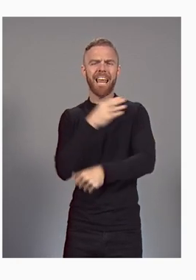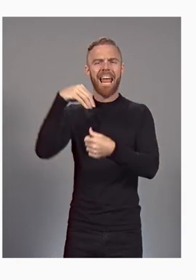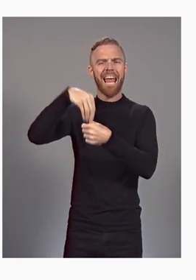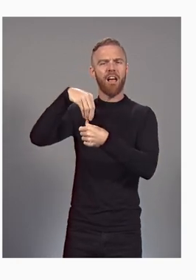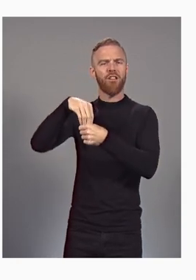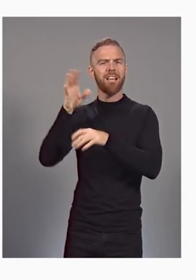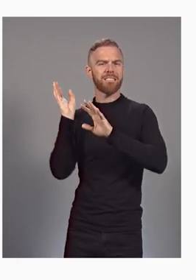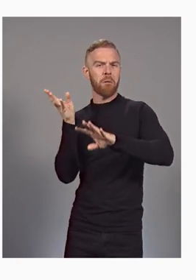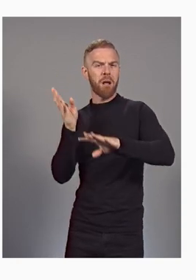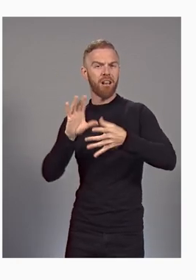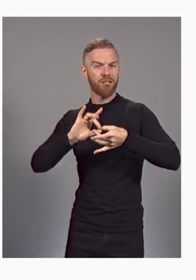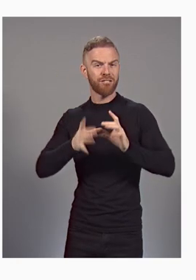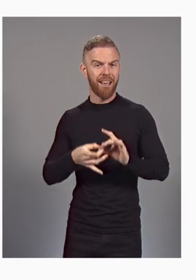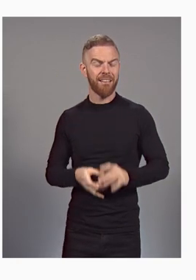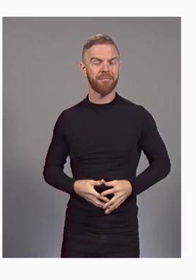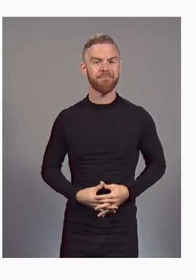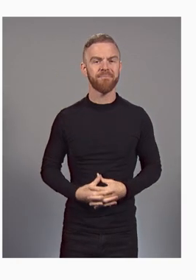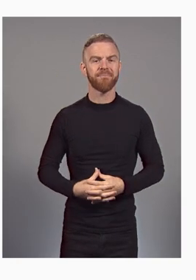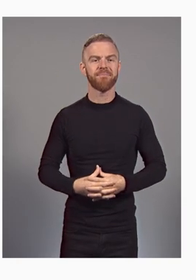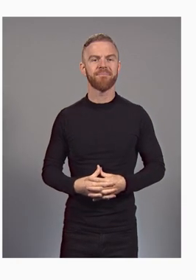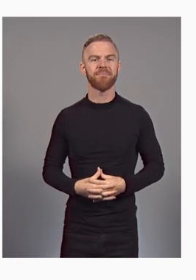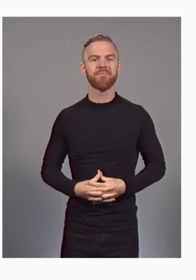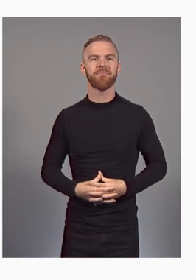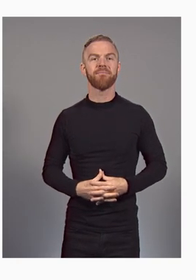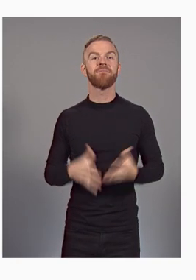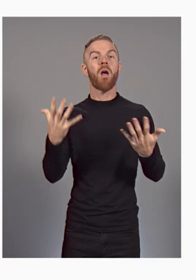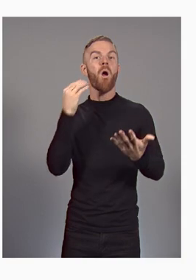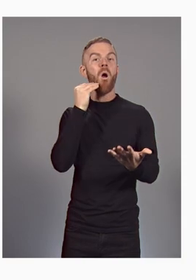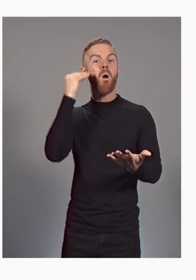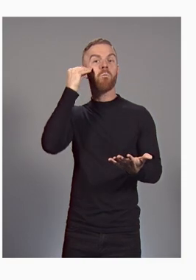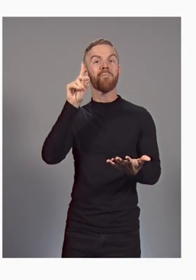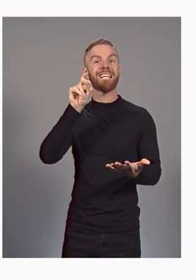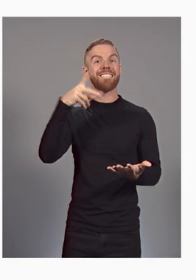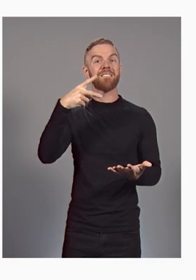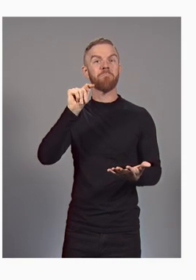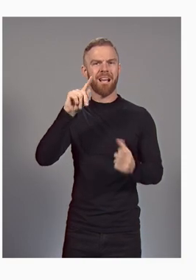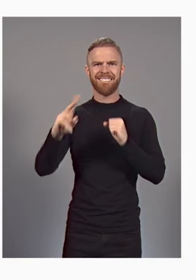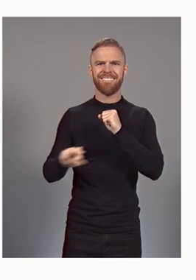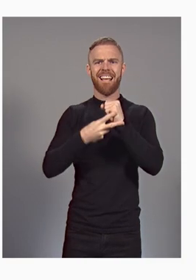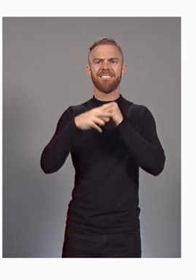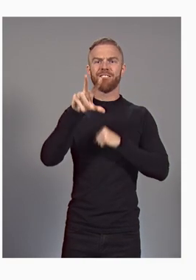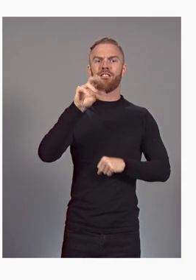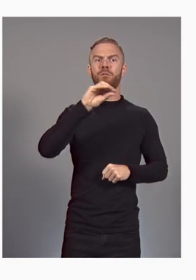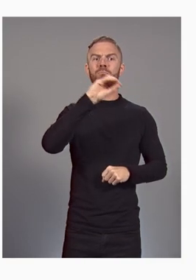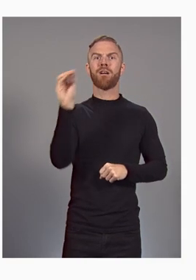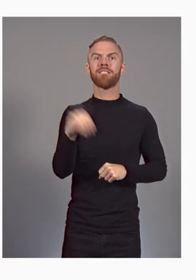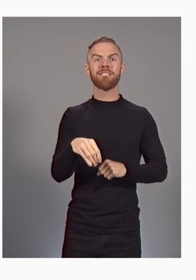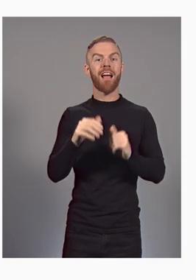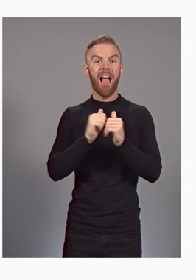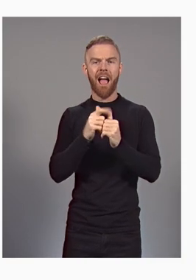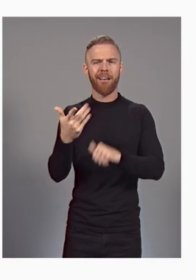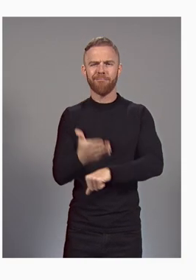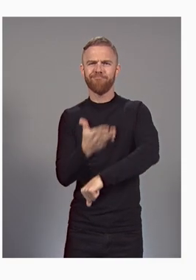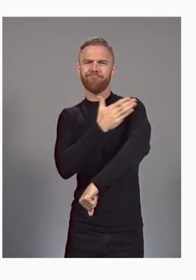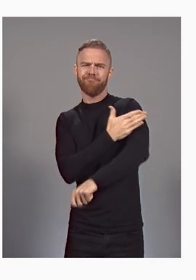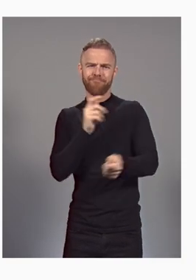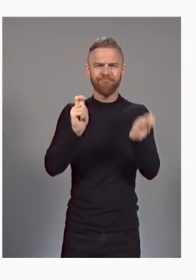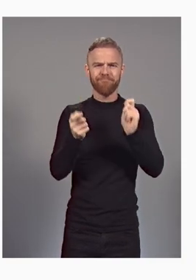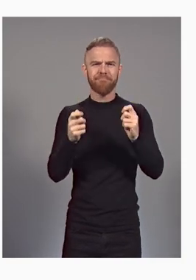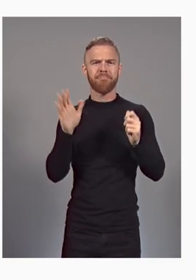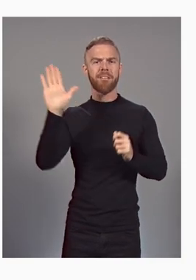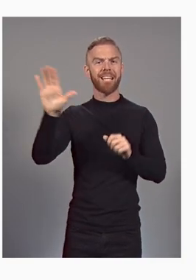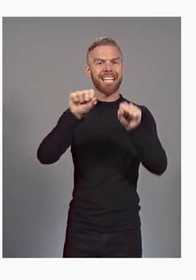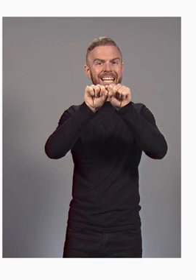optimizing its internal supply chains. Home Depot saved 30% by consolidating and